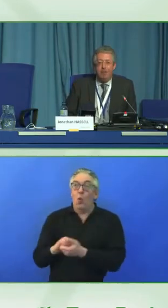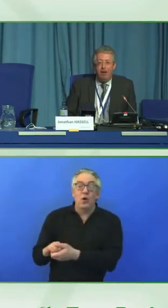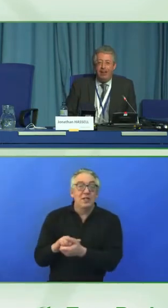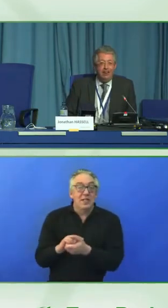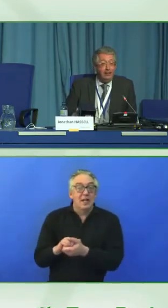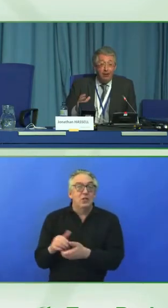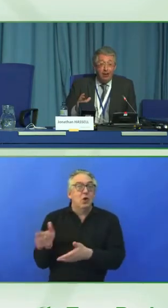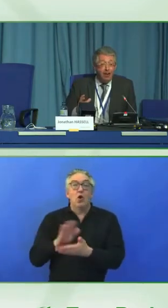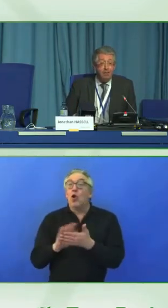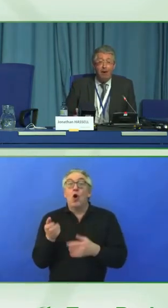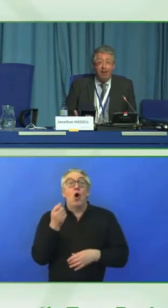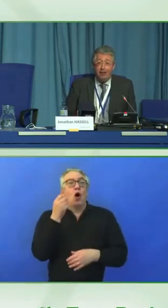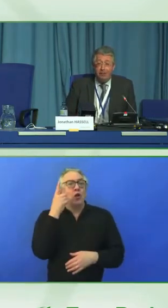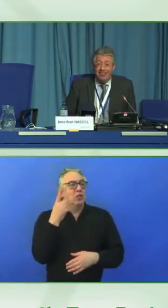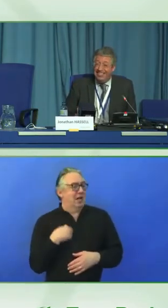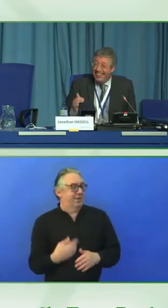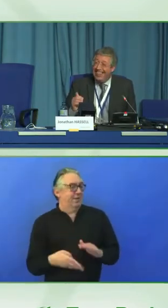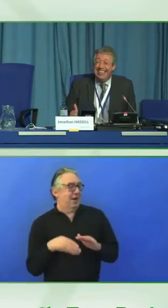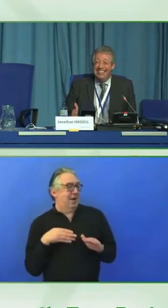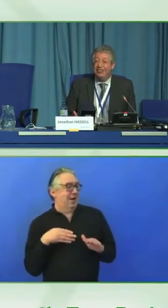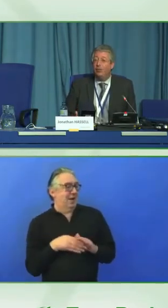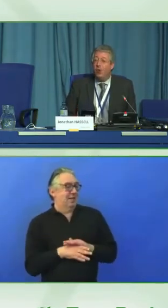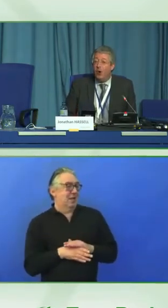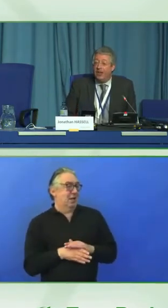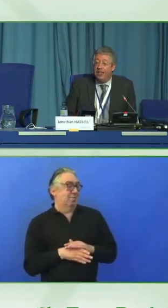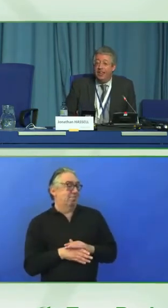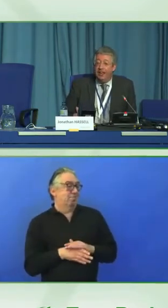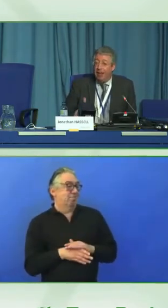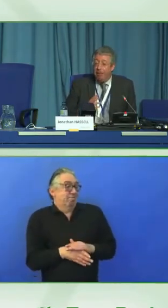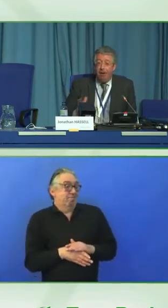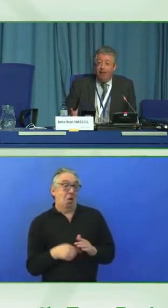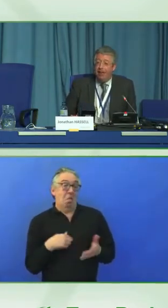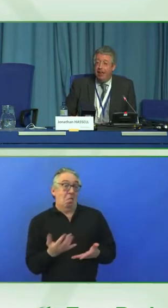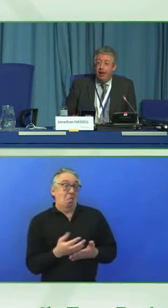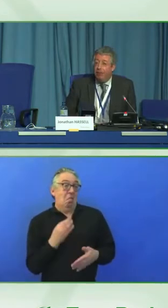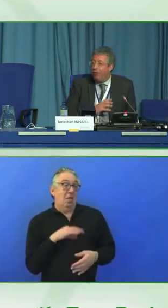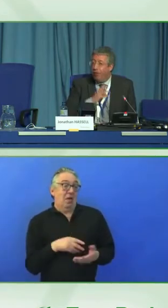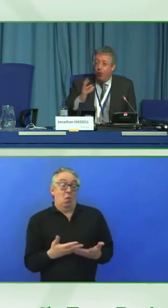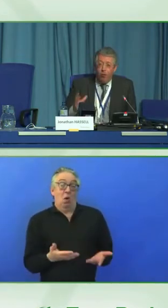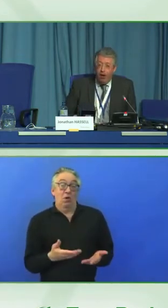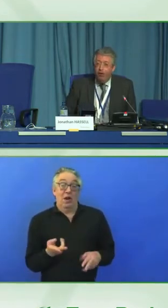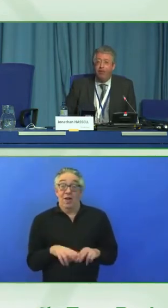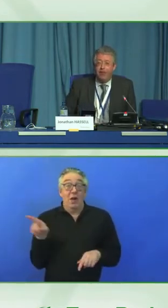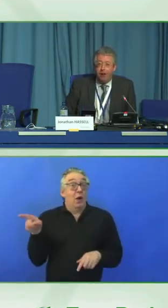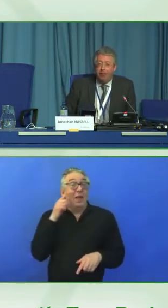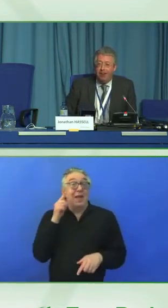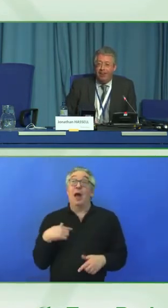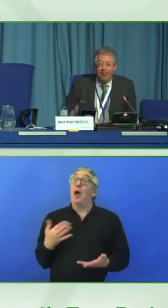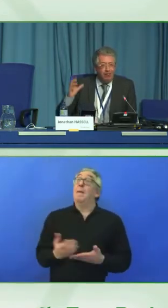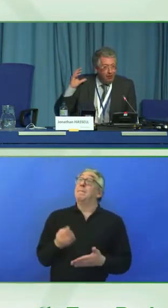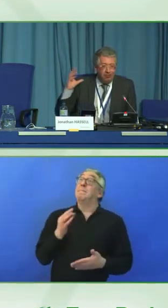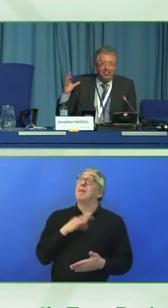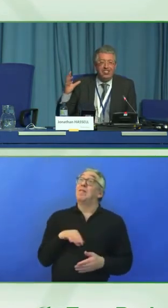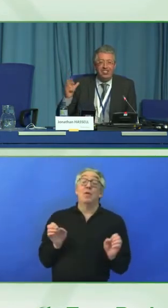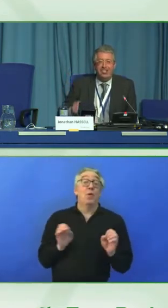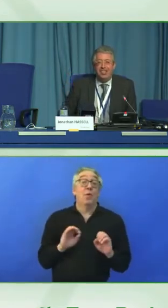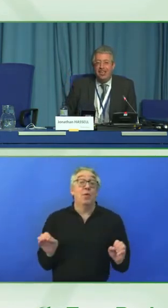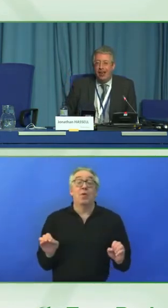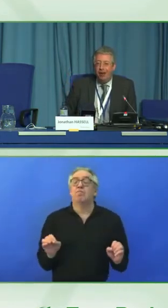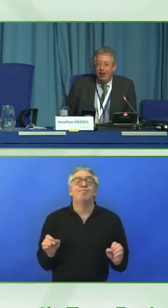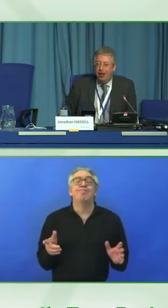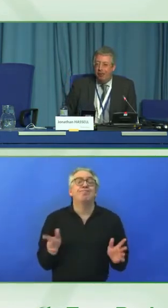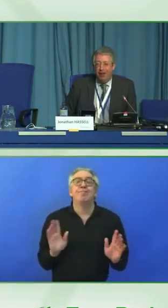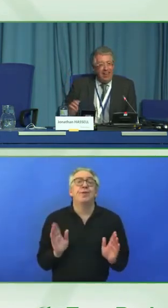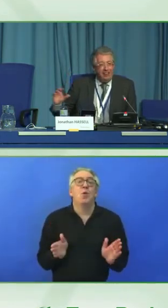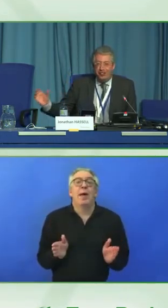not enough buy-in, and not enough buy-in means it doesn't work. And that buy-in can come from all over the company. Not just the